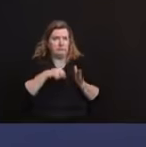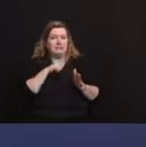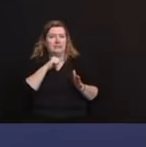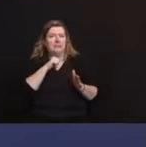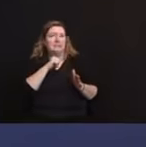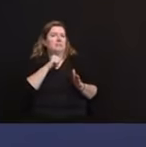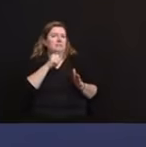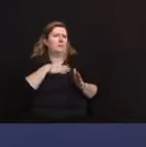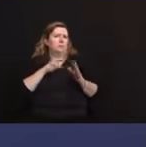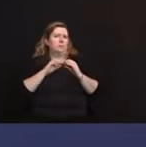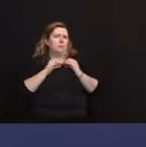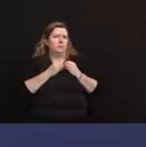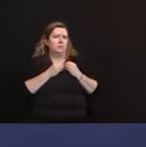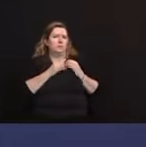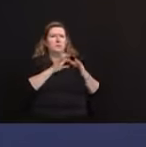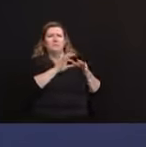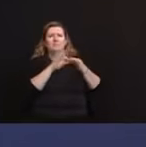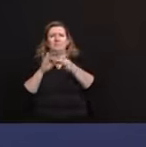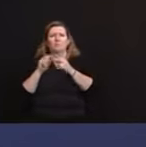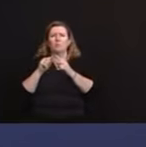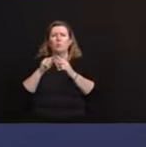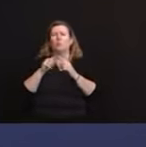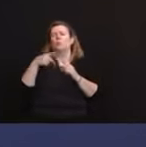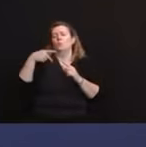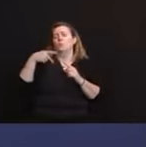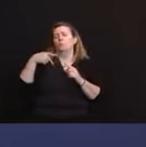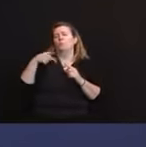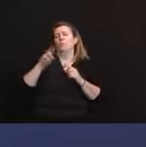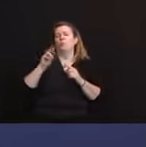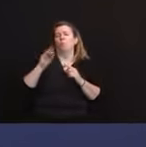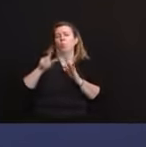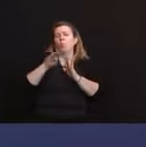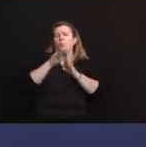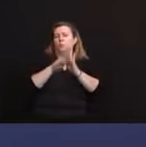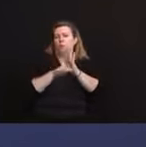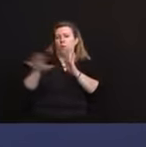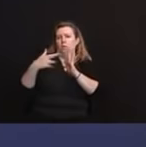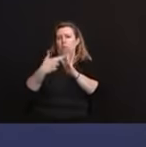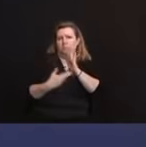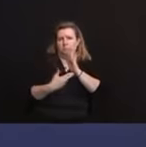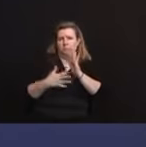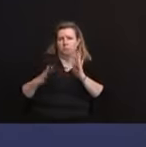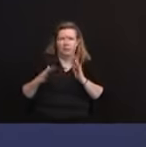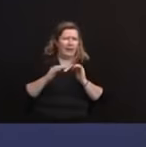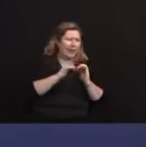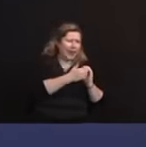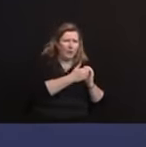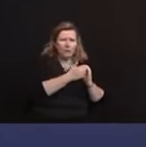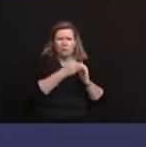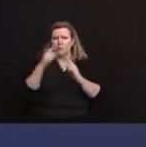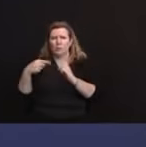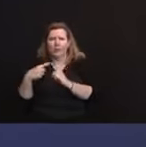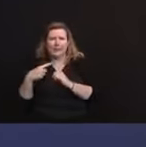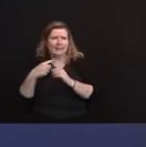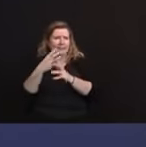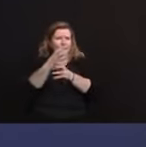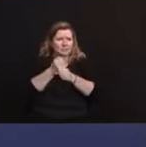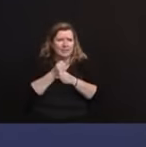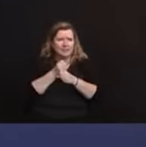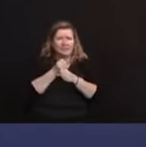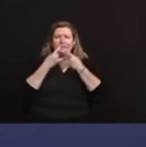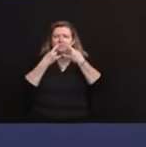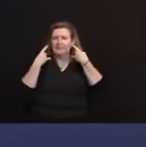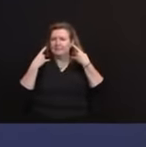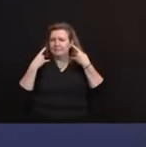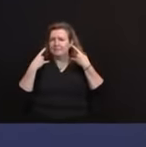was about the protocol of how and when you could get a mask. I believe what that was about. In other words,